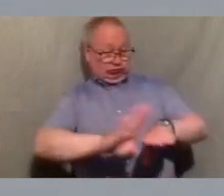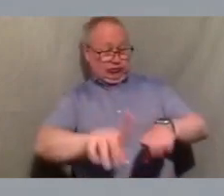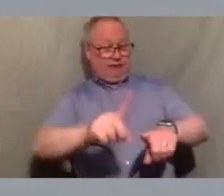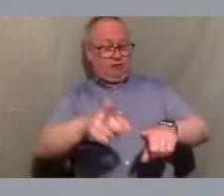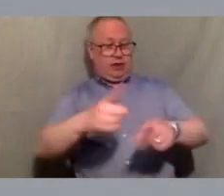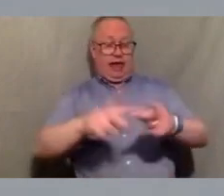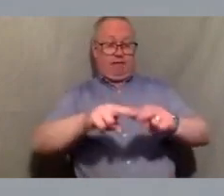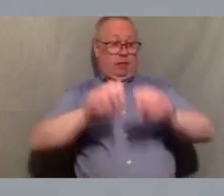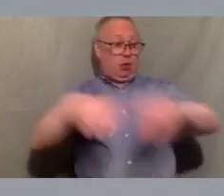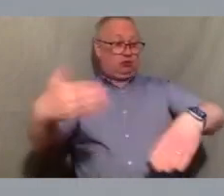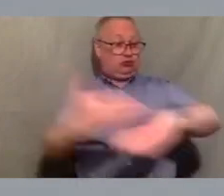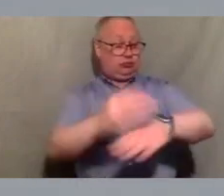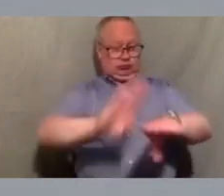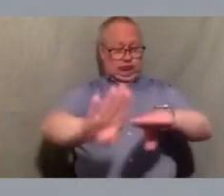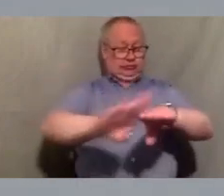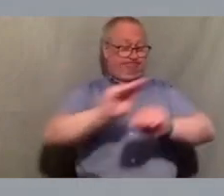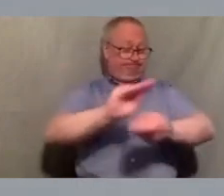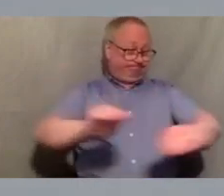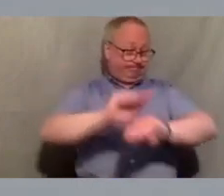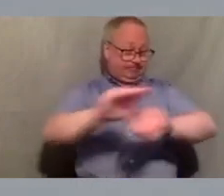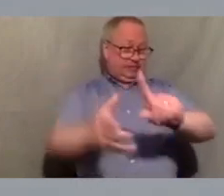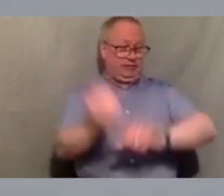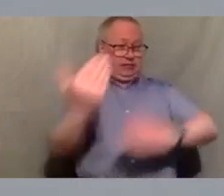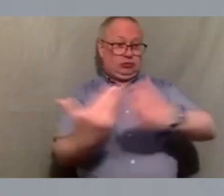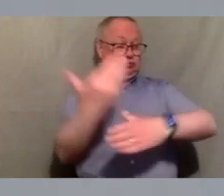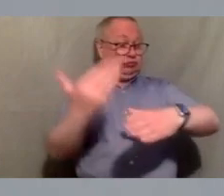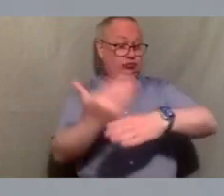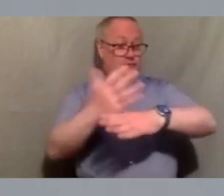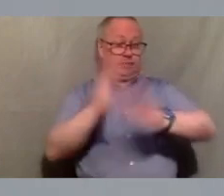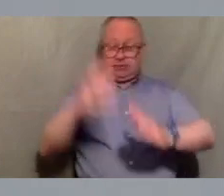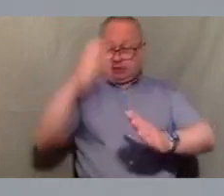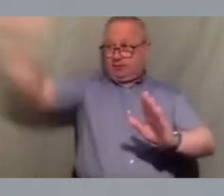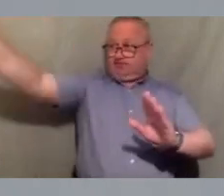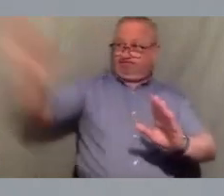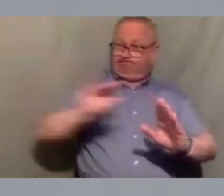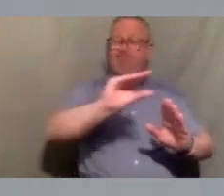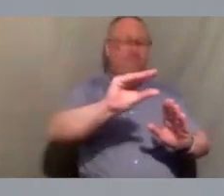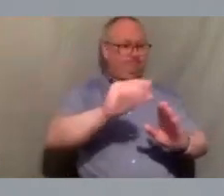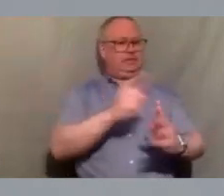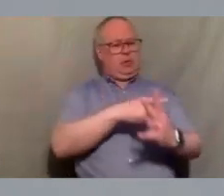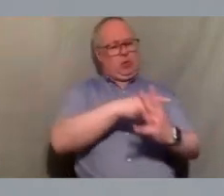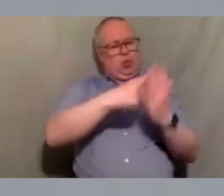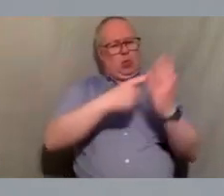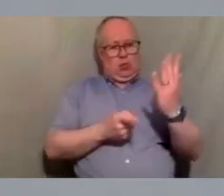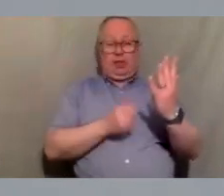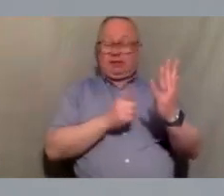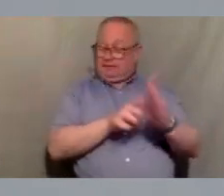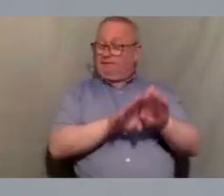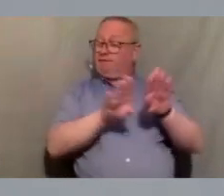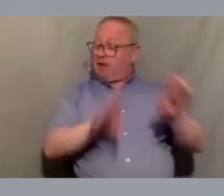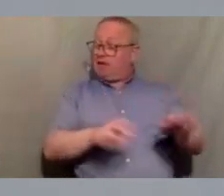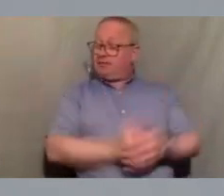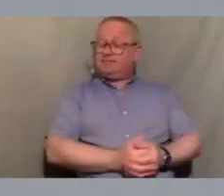and government funding will be needed to support those so that to me these are all extremely reasonable demands